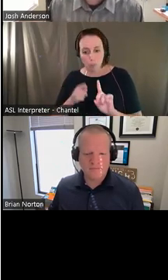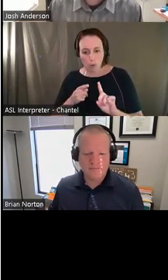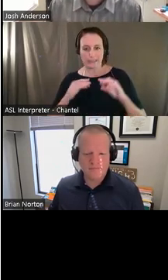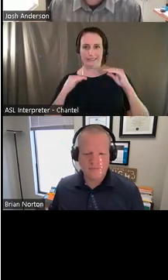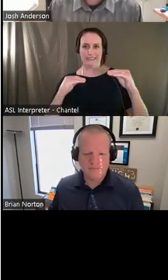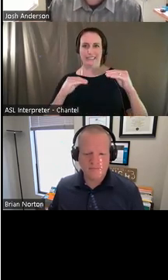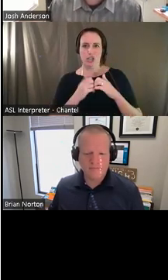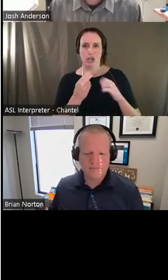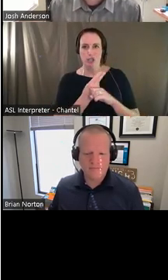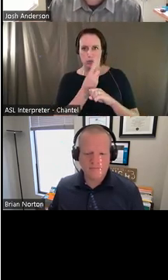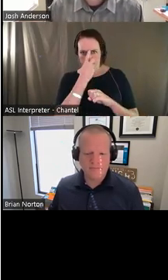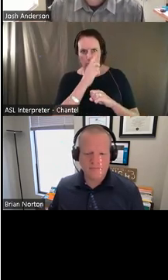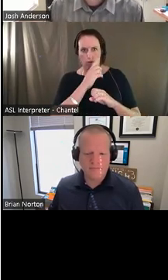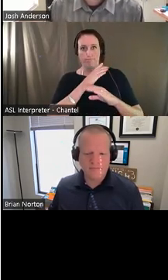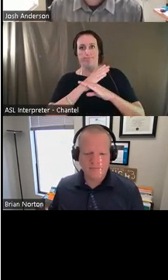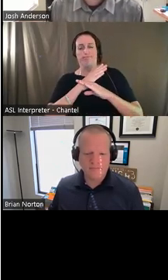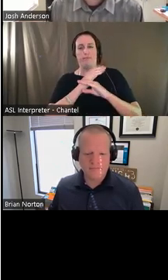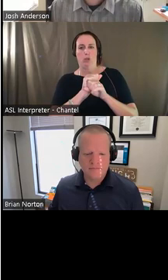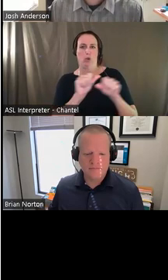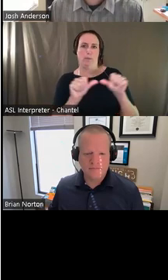then, then training successful.